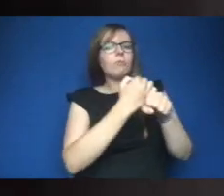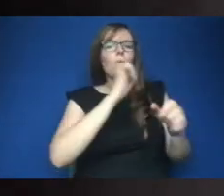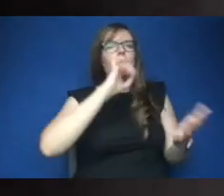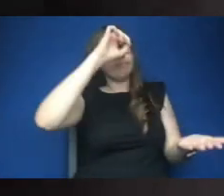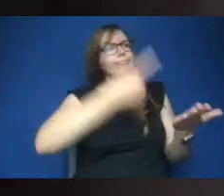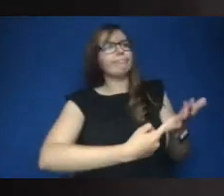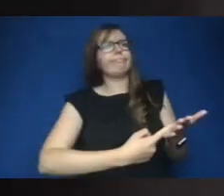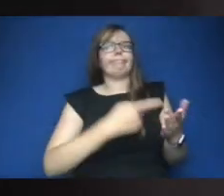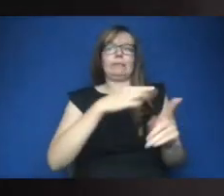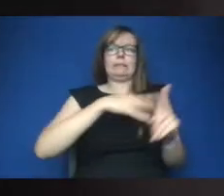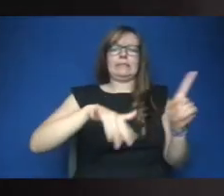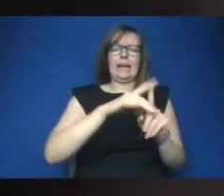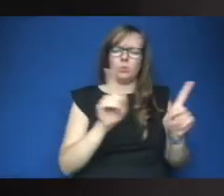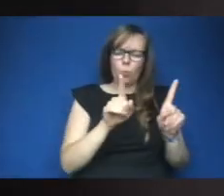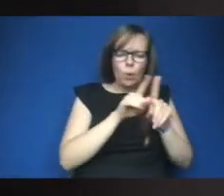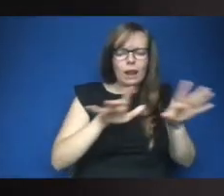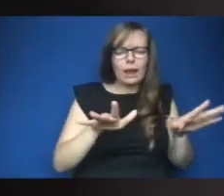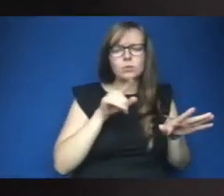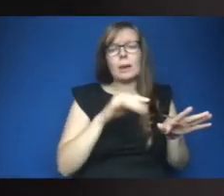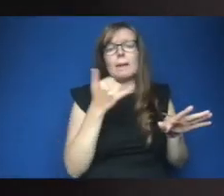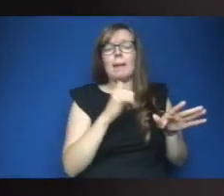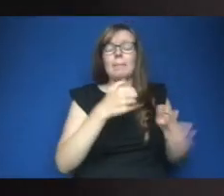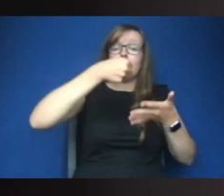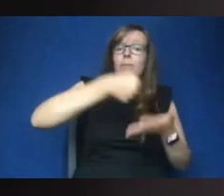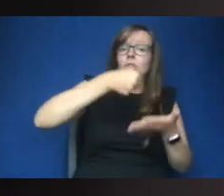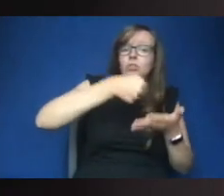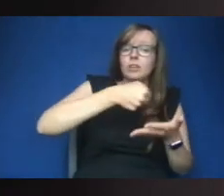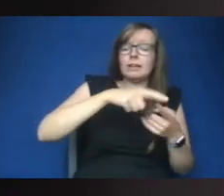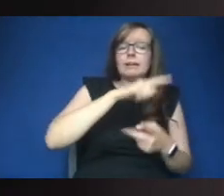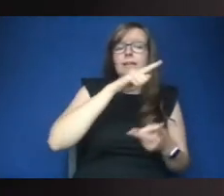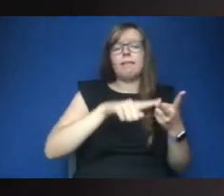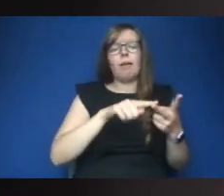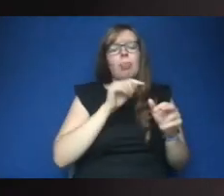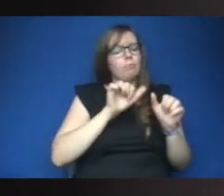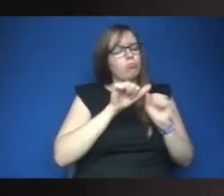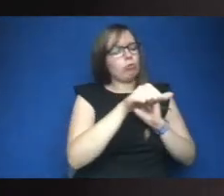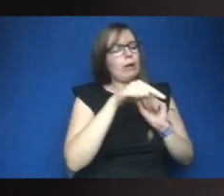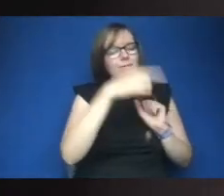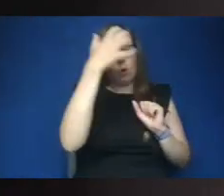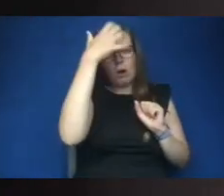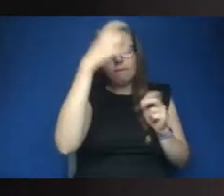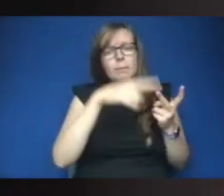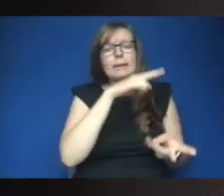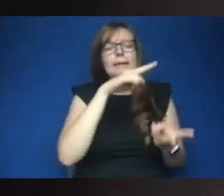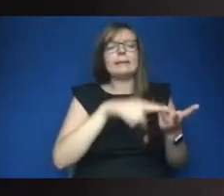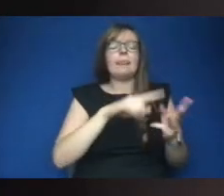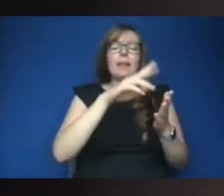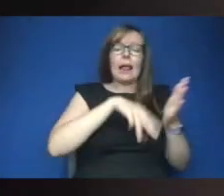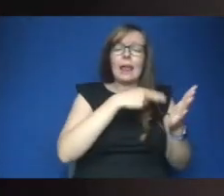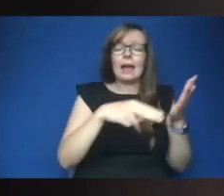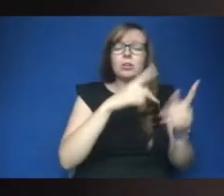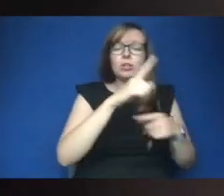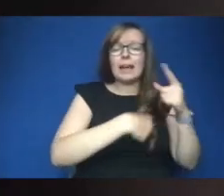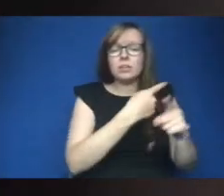about what our society looks like so that might be the budget the program for government around the elections